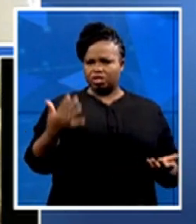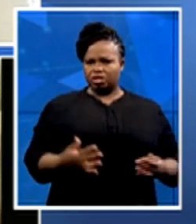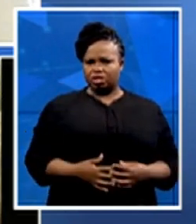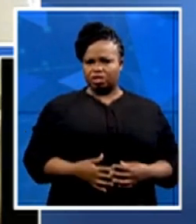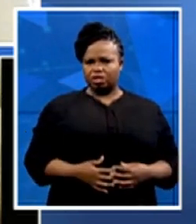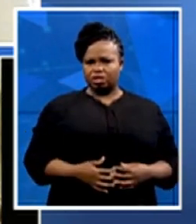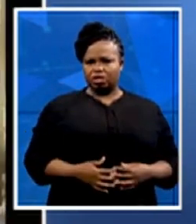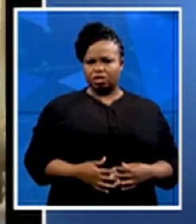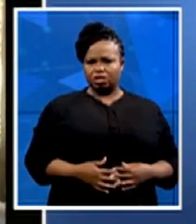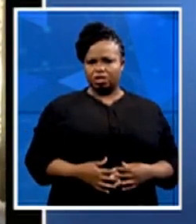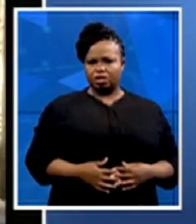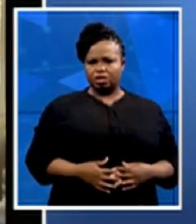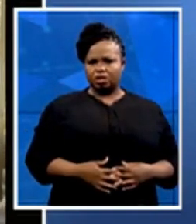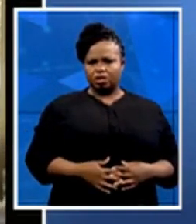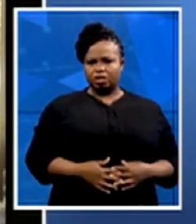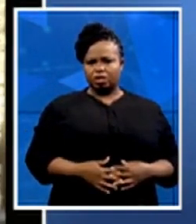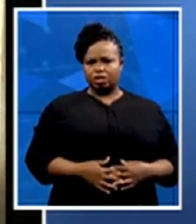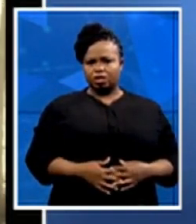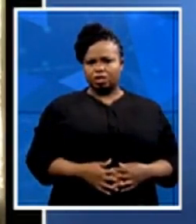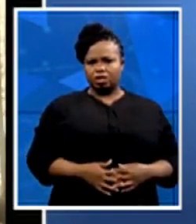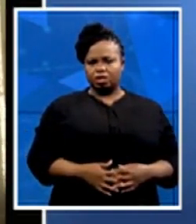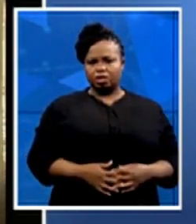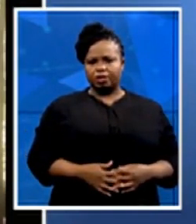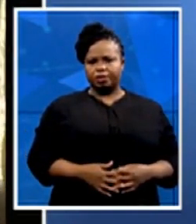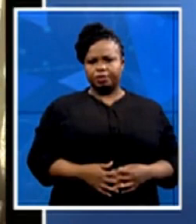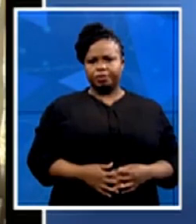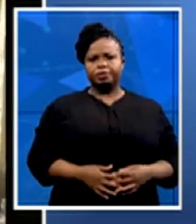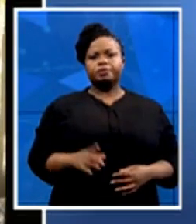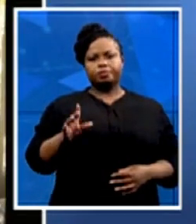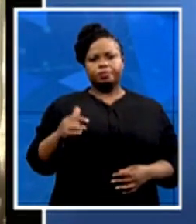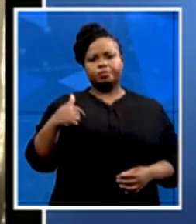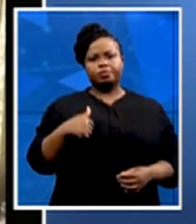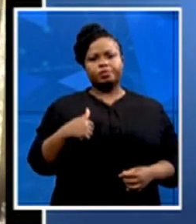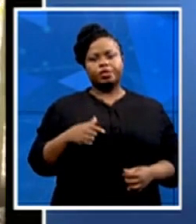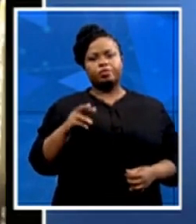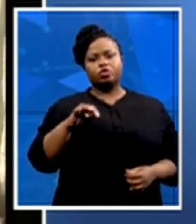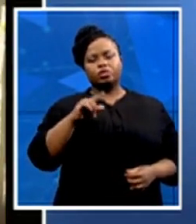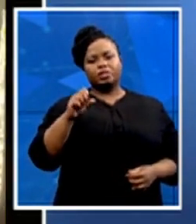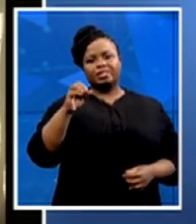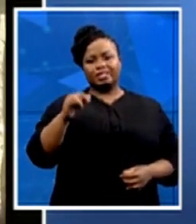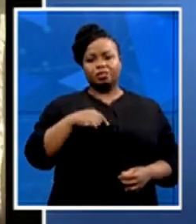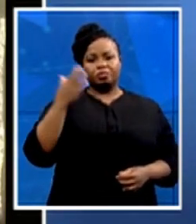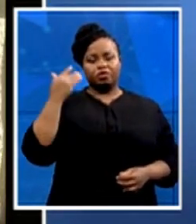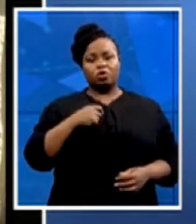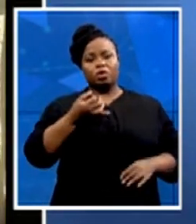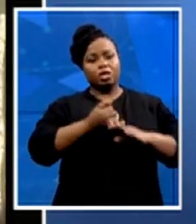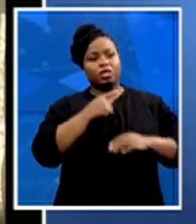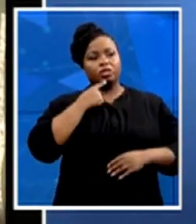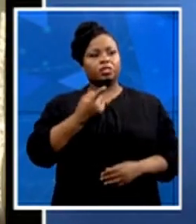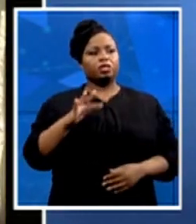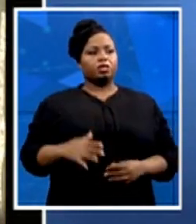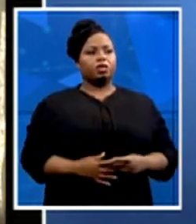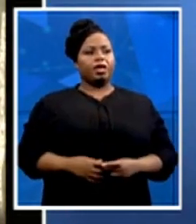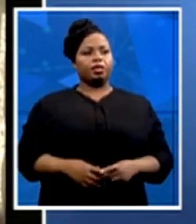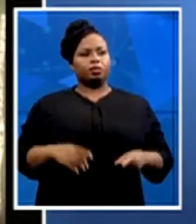I want to come to that point. And I'll link it to the point that Amtokosisi had raised earlier on, where he said that you need a one-stop shop